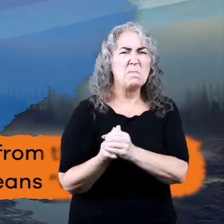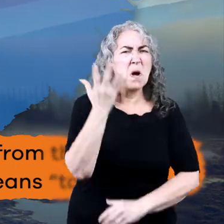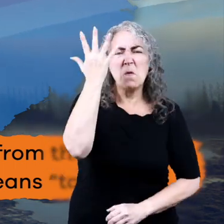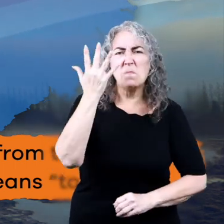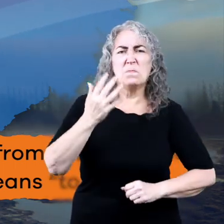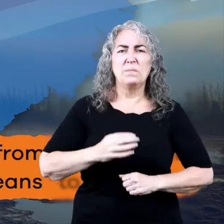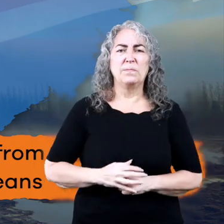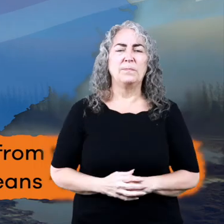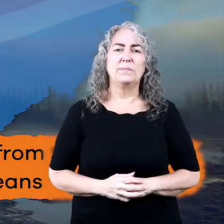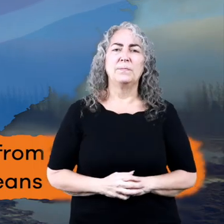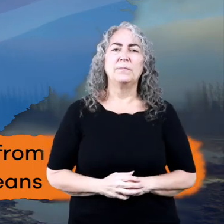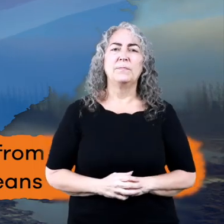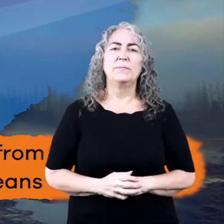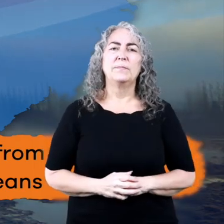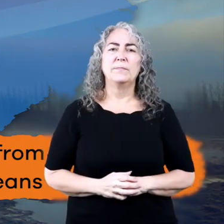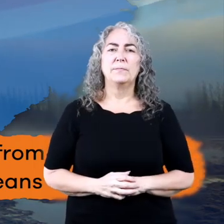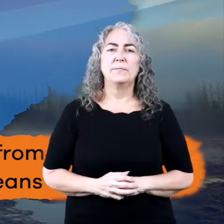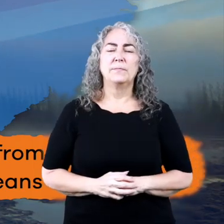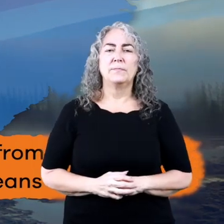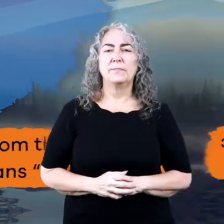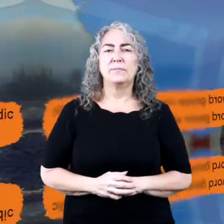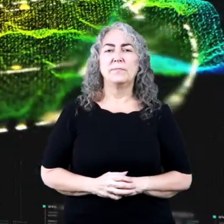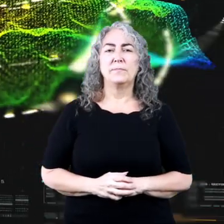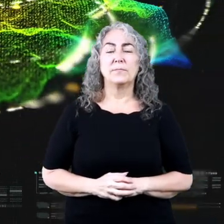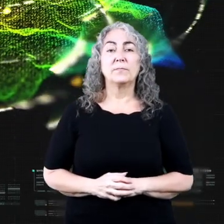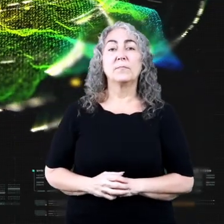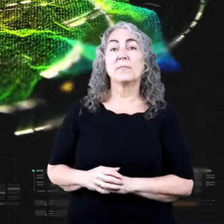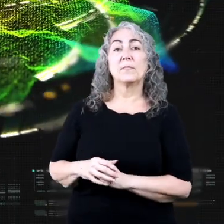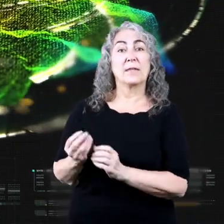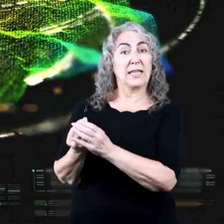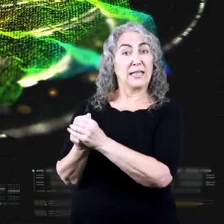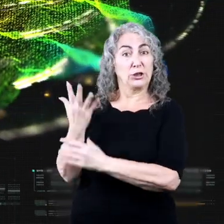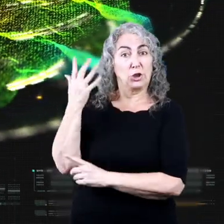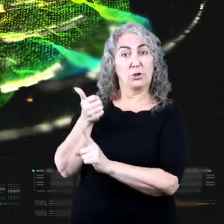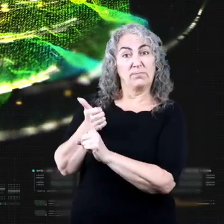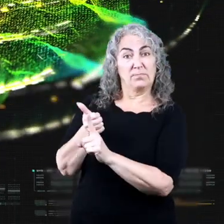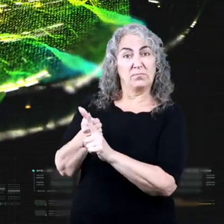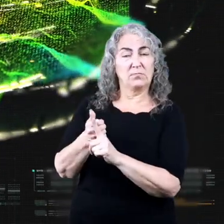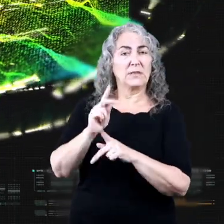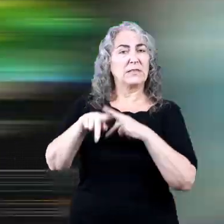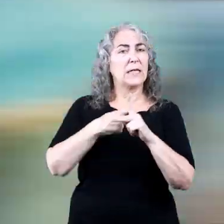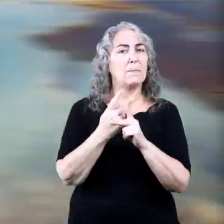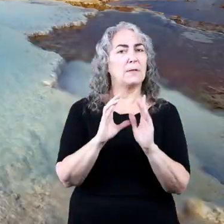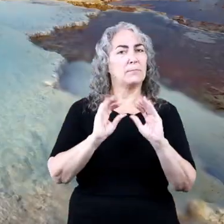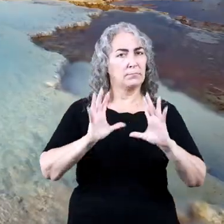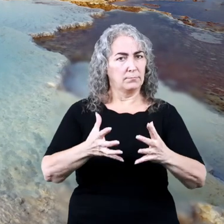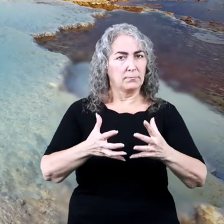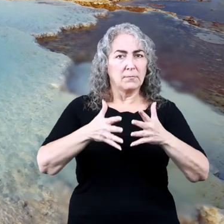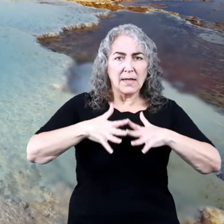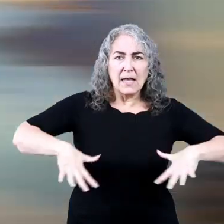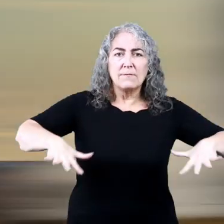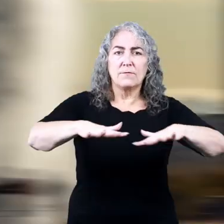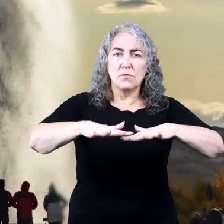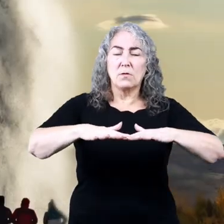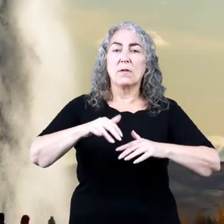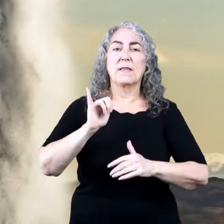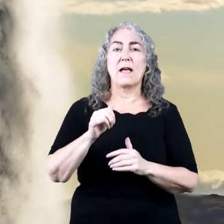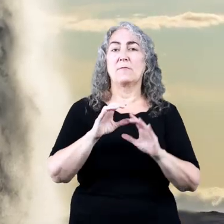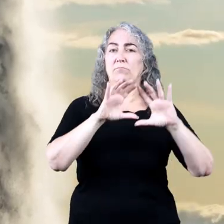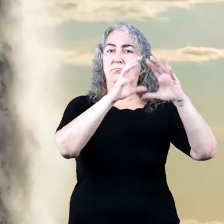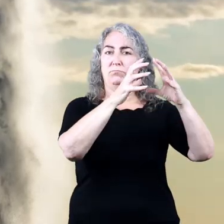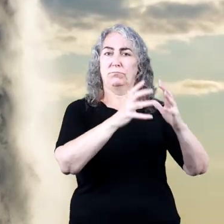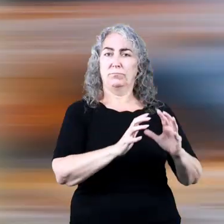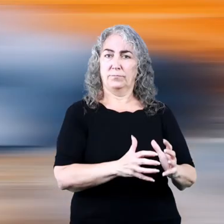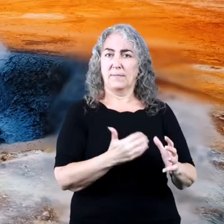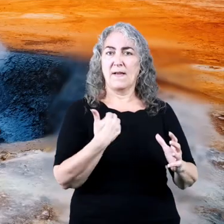geysers totally gush. Geysers are a specific type of landform that always